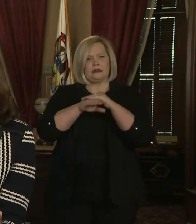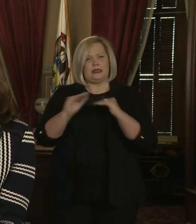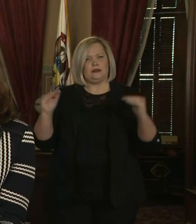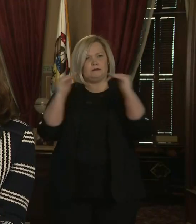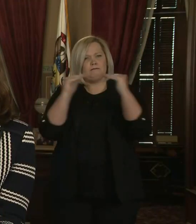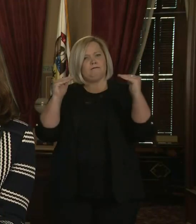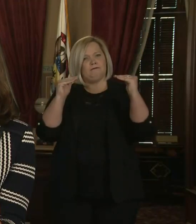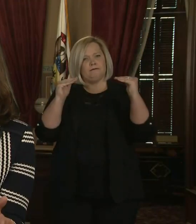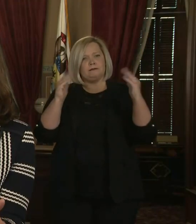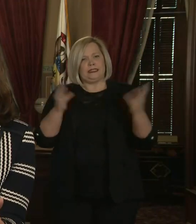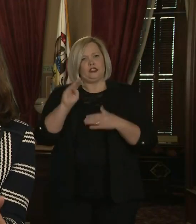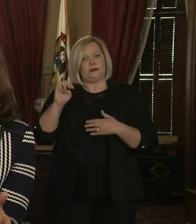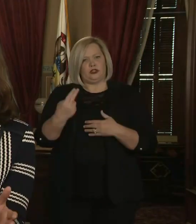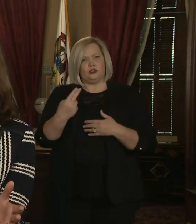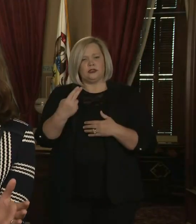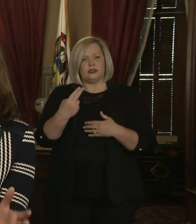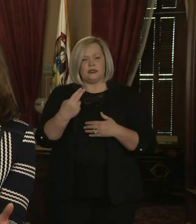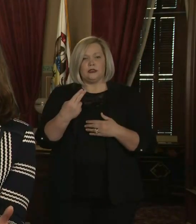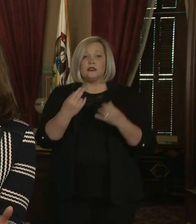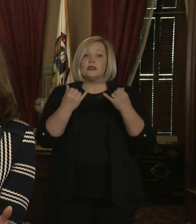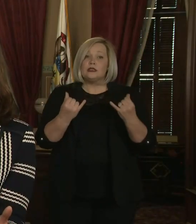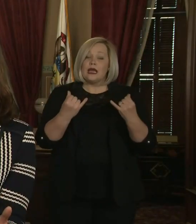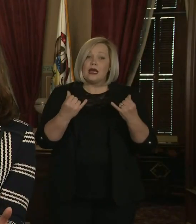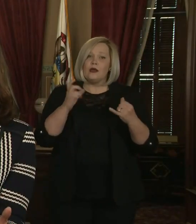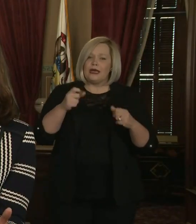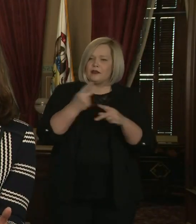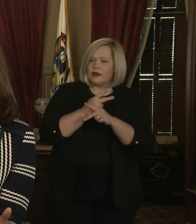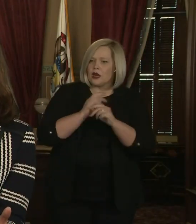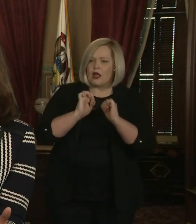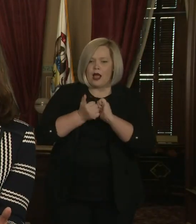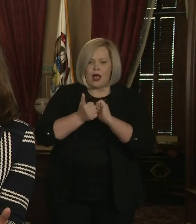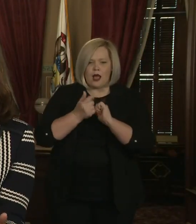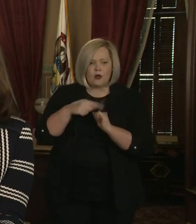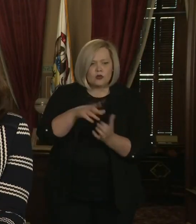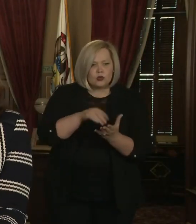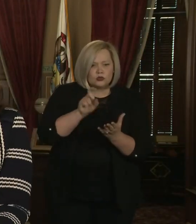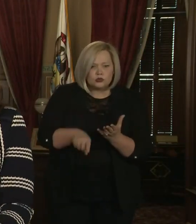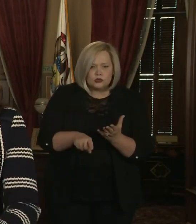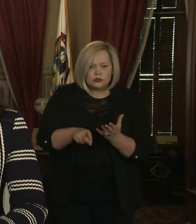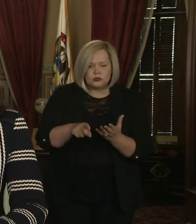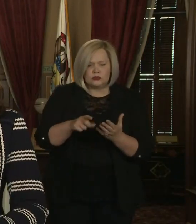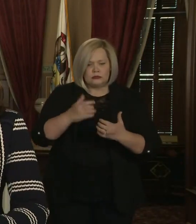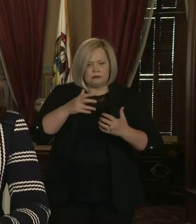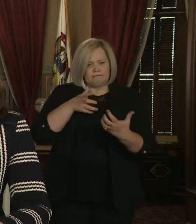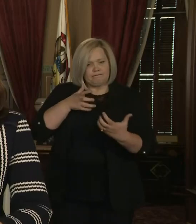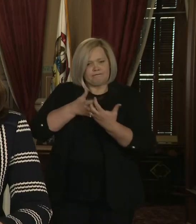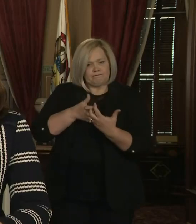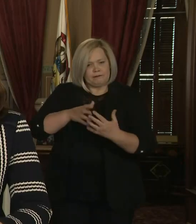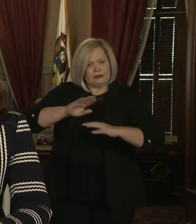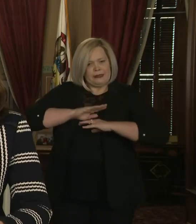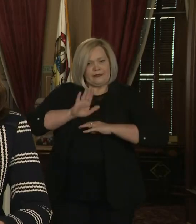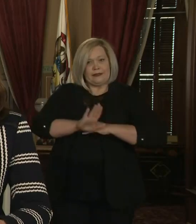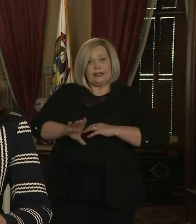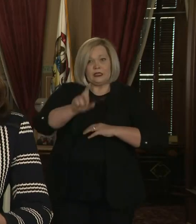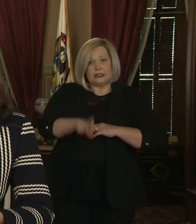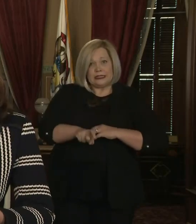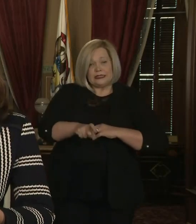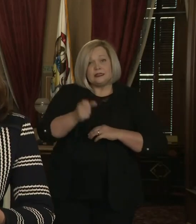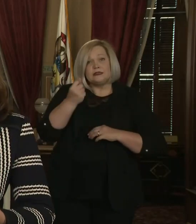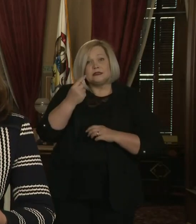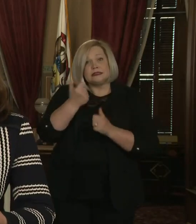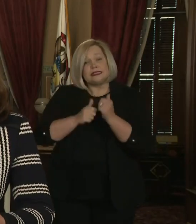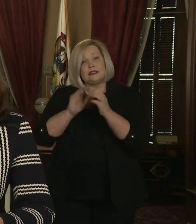right now, as we think about how do we meet the needs of Michigan children, we have to recognize that each district has different